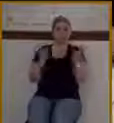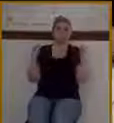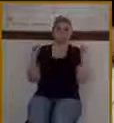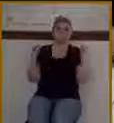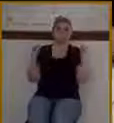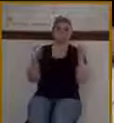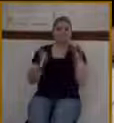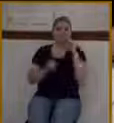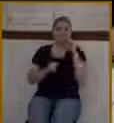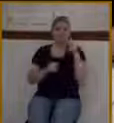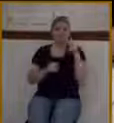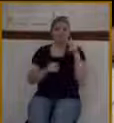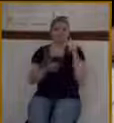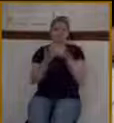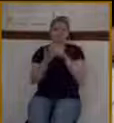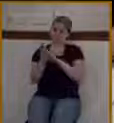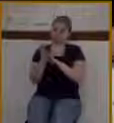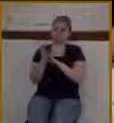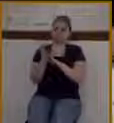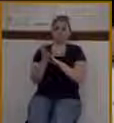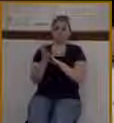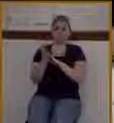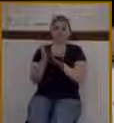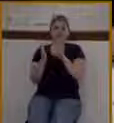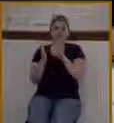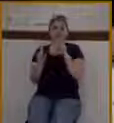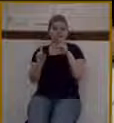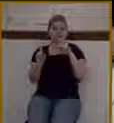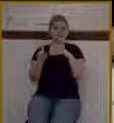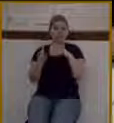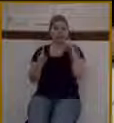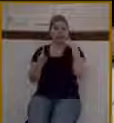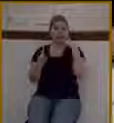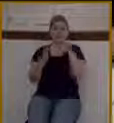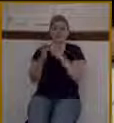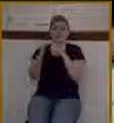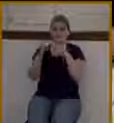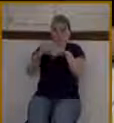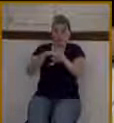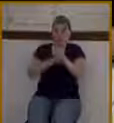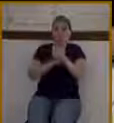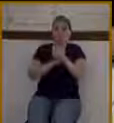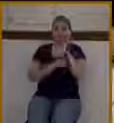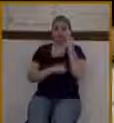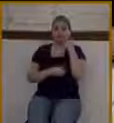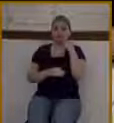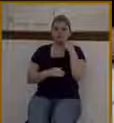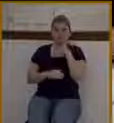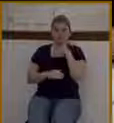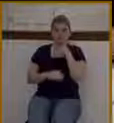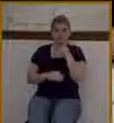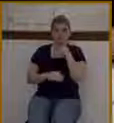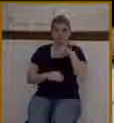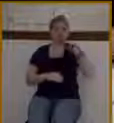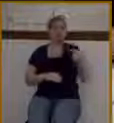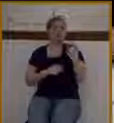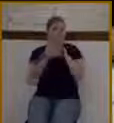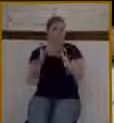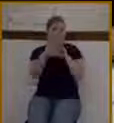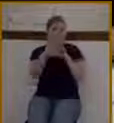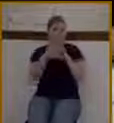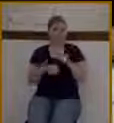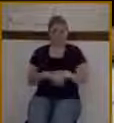Mark gives us this narrative about the day when Jesus rode into Jerusalem. This has been called Palm Sunday. It's been called the